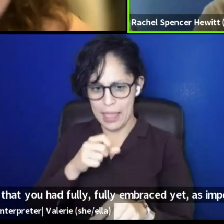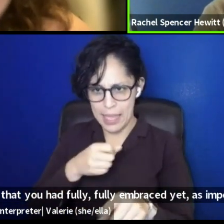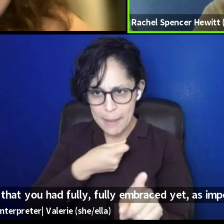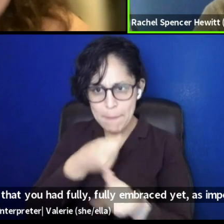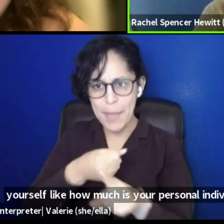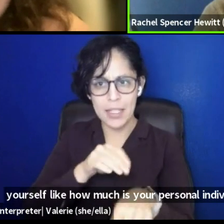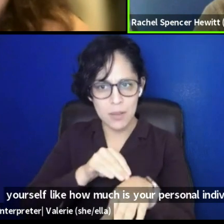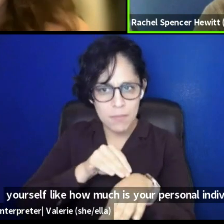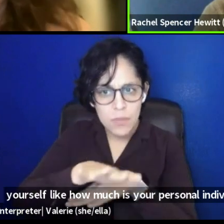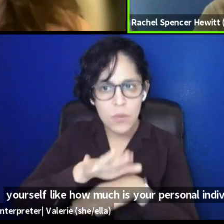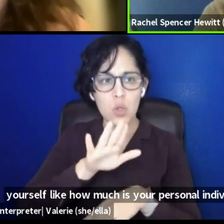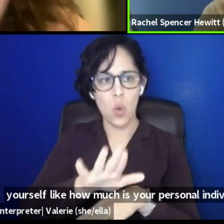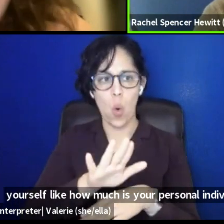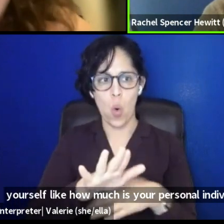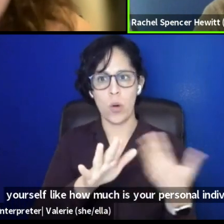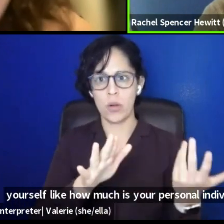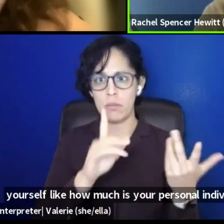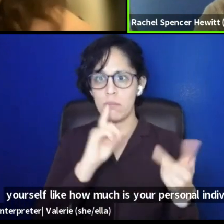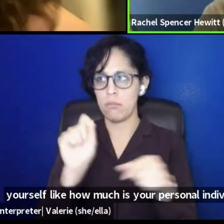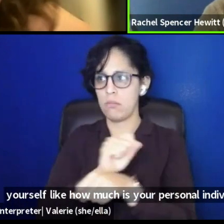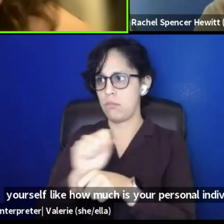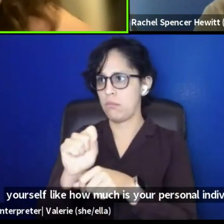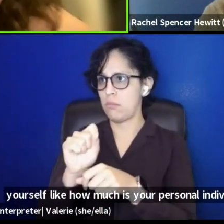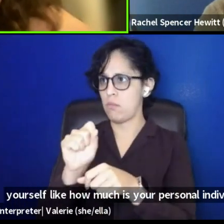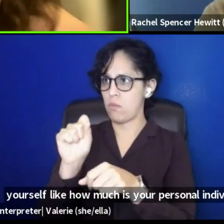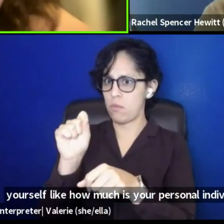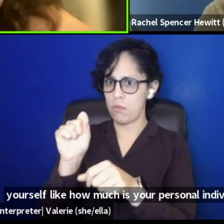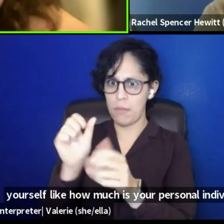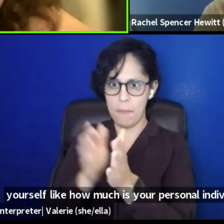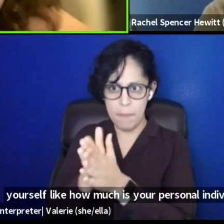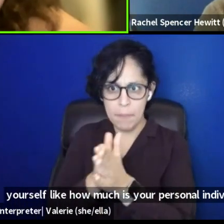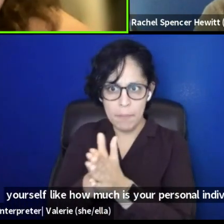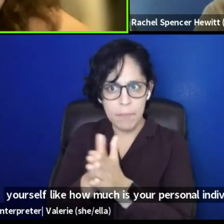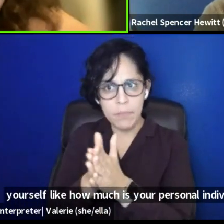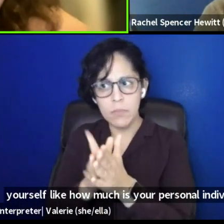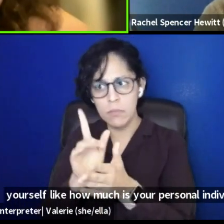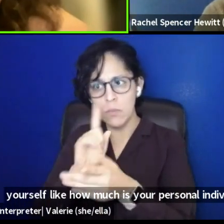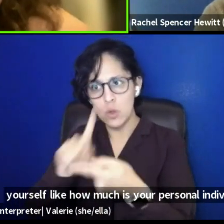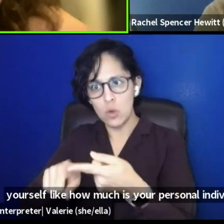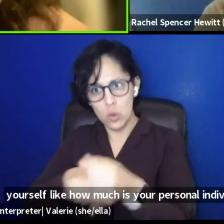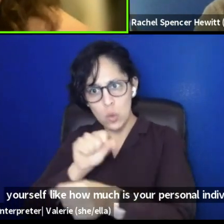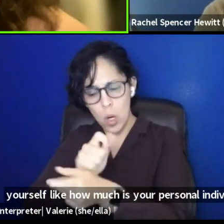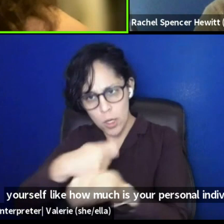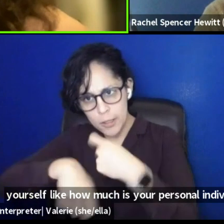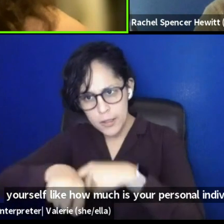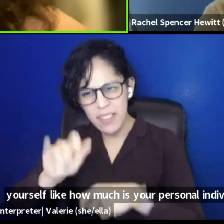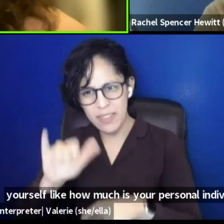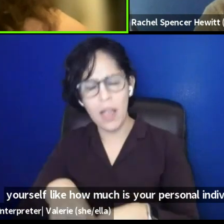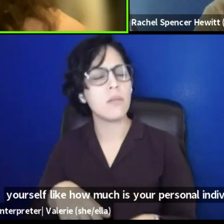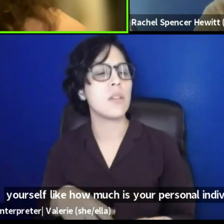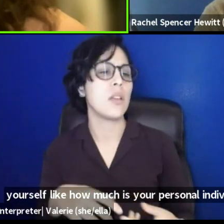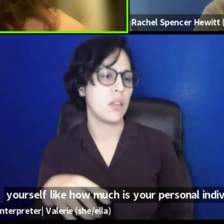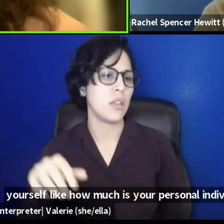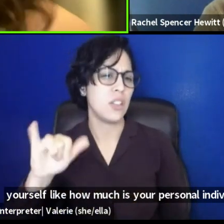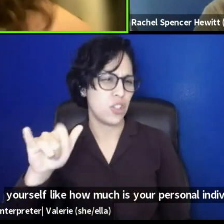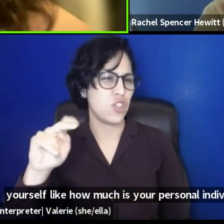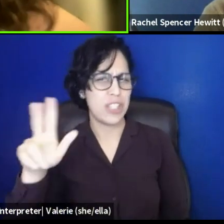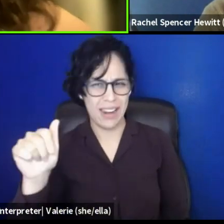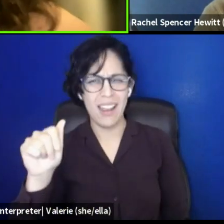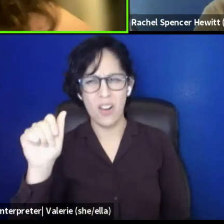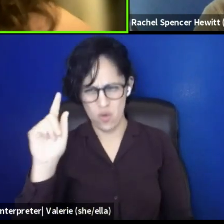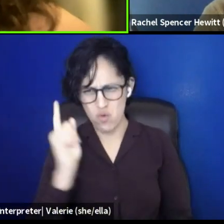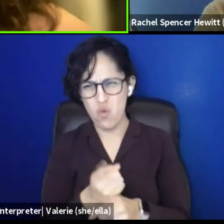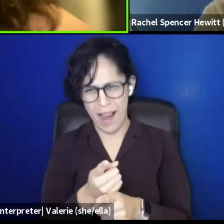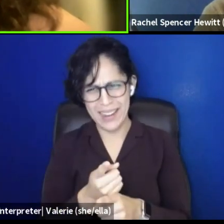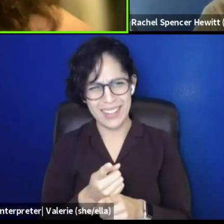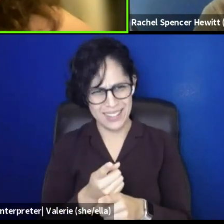buy-in to this as access matter? 100, oh, 100%. And I think that's like, that's what I mean when I like bring my authentic